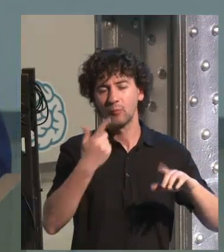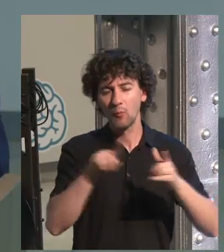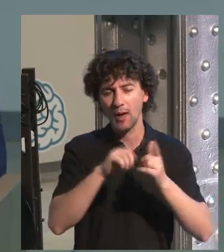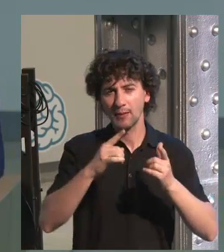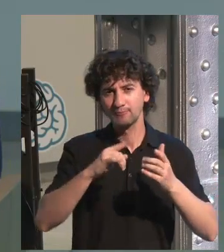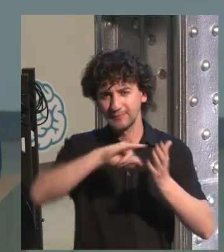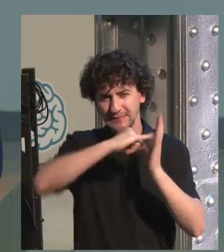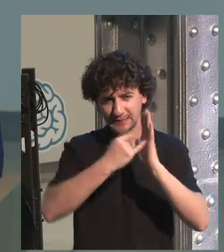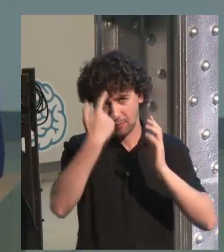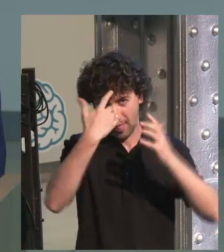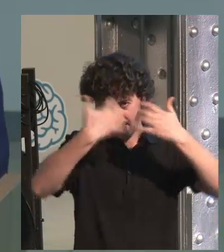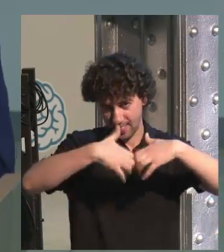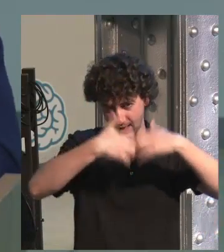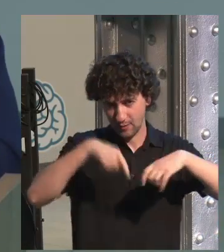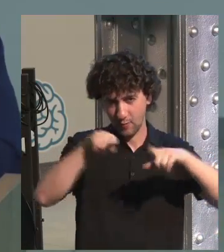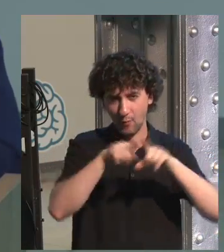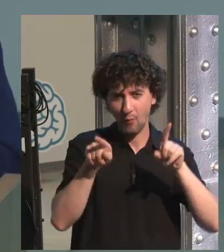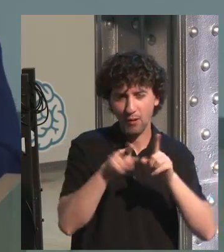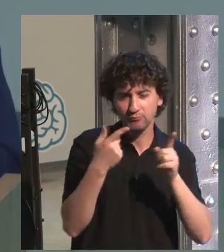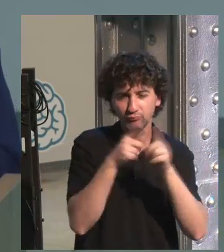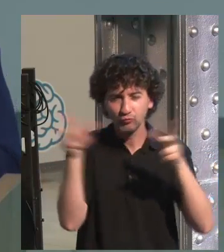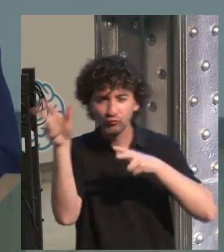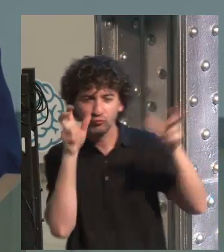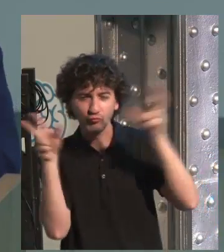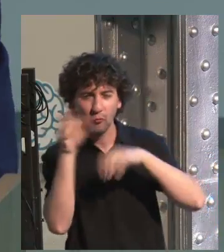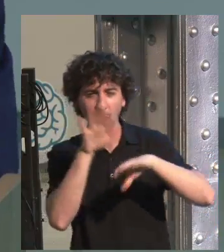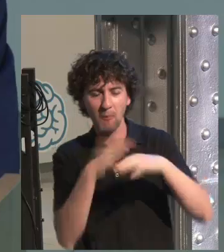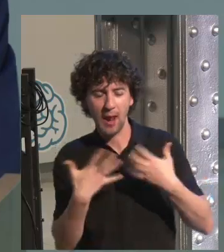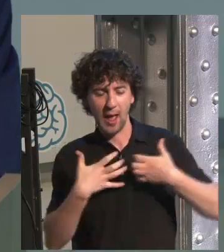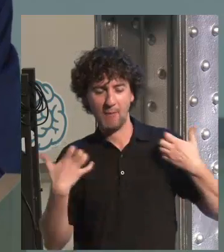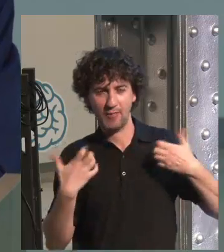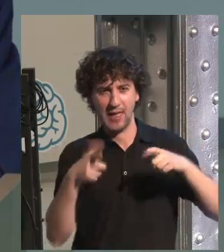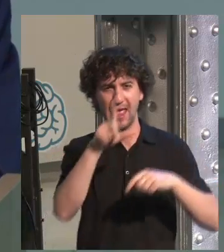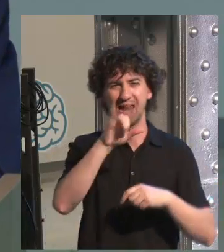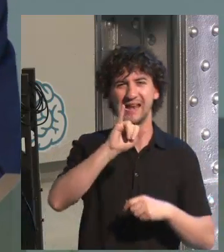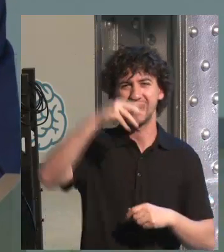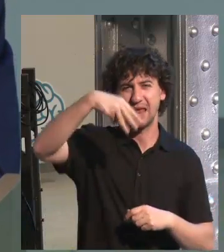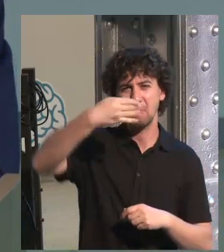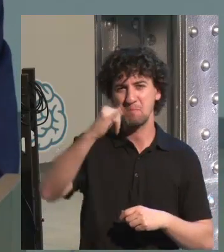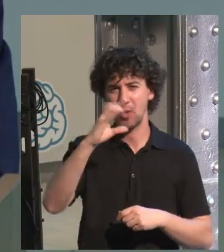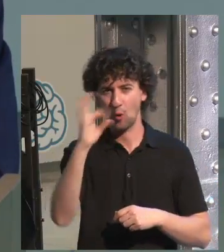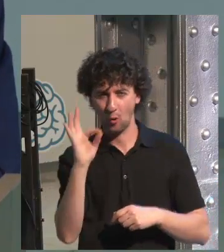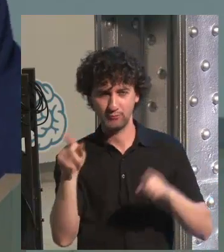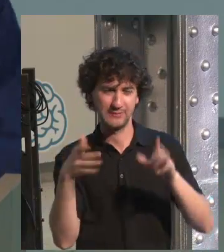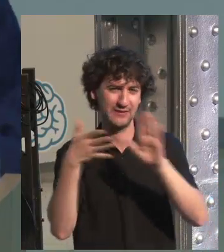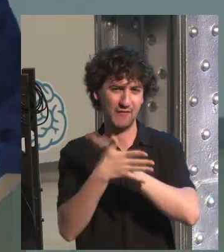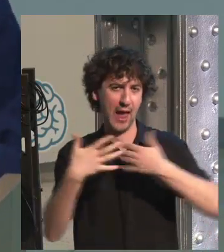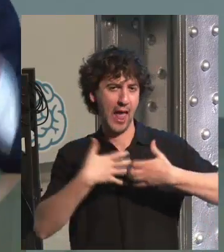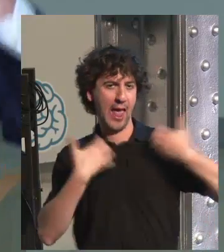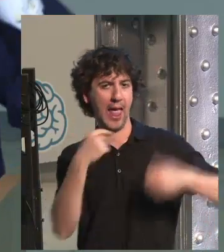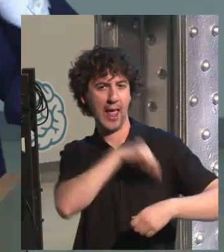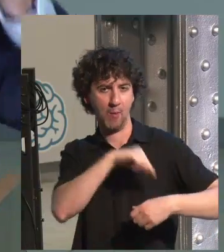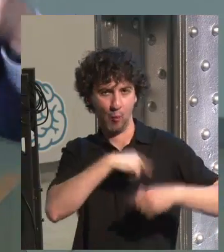the system, the brain system that will code emotions, the limbical system or the emotional